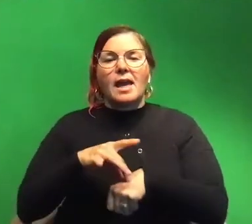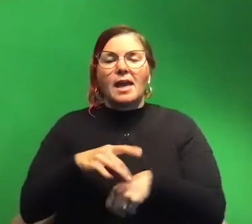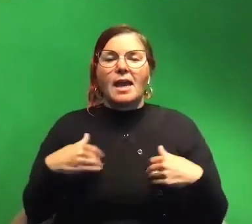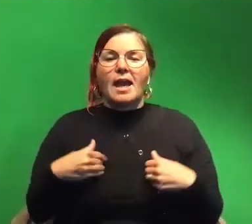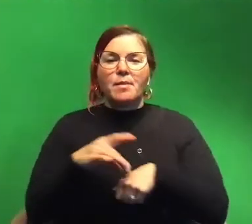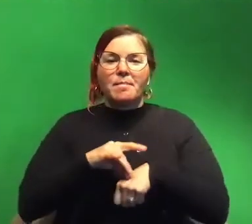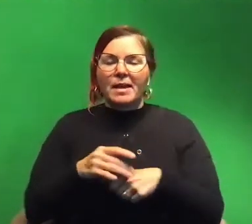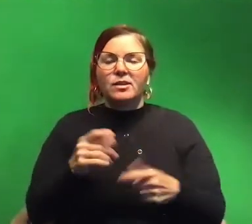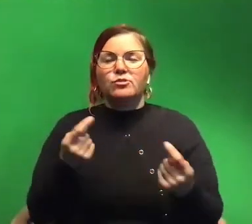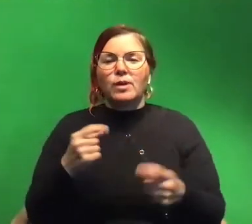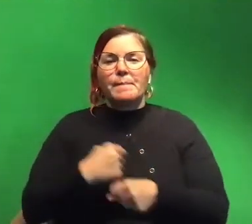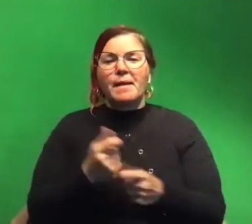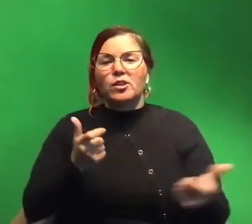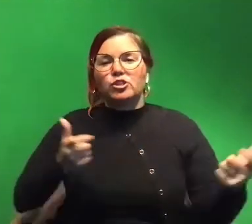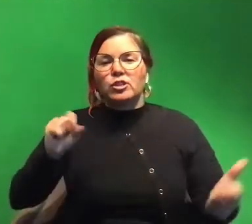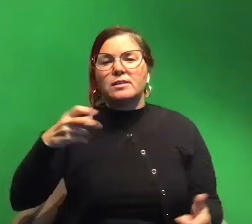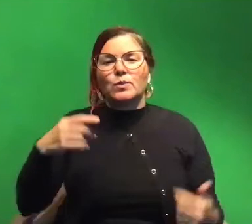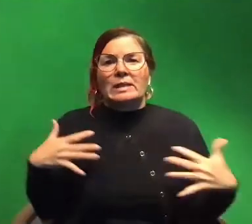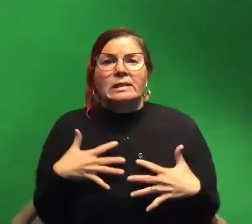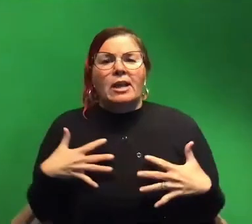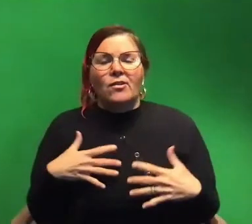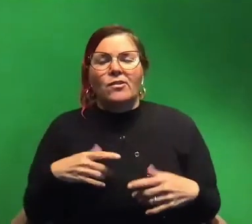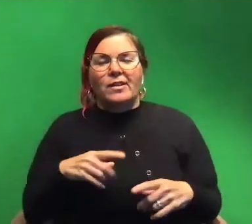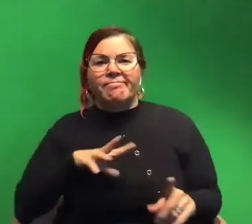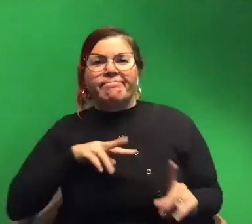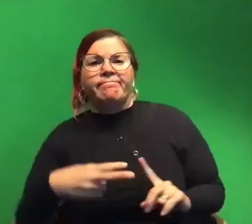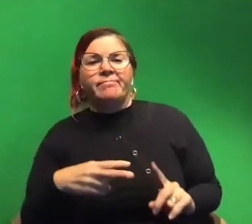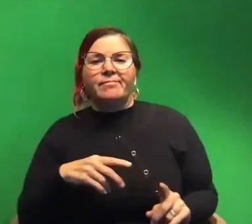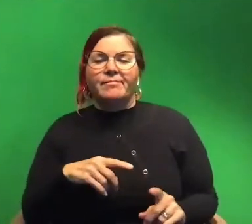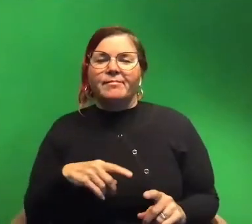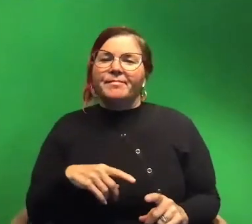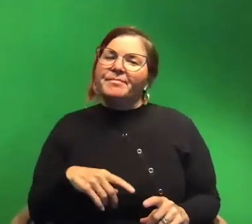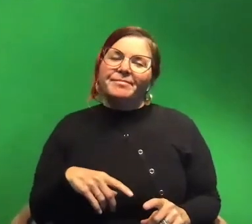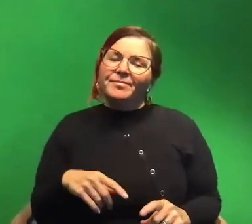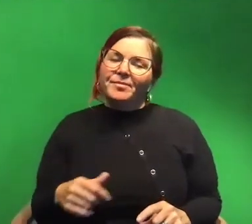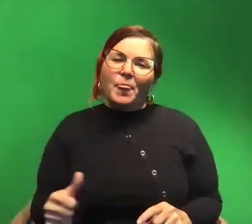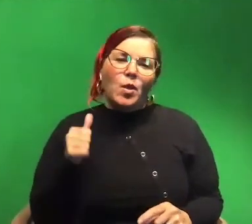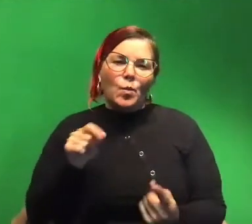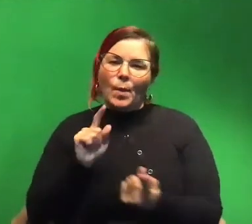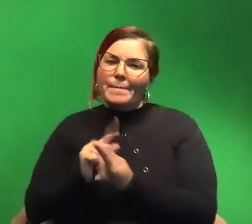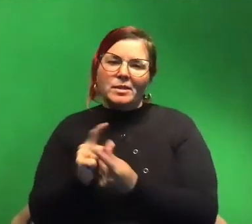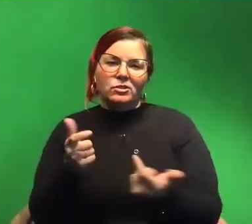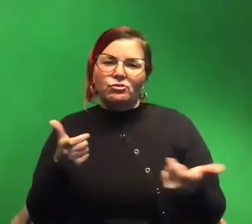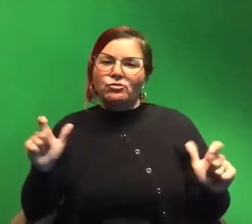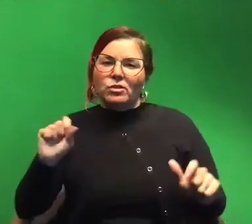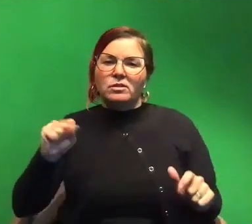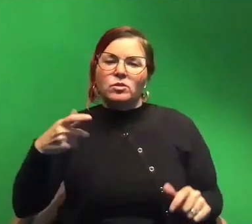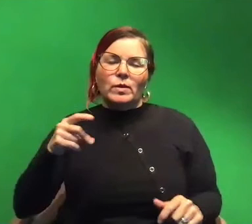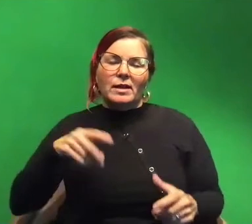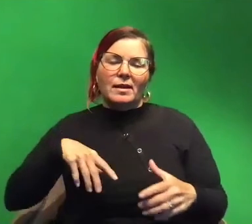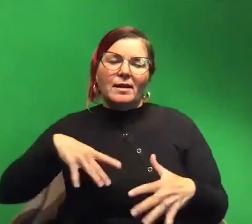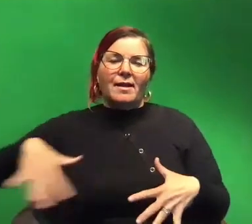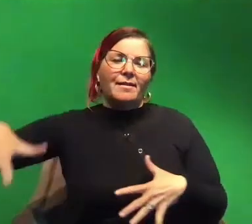giant squid scary but yeah i mean you're you're not going to meet a giant squid out in the ocean